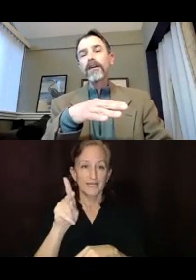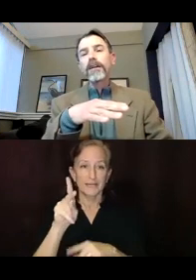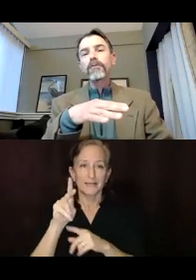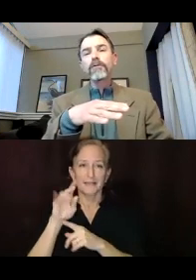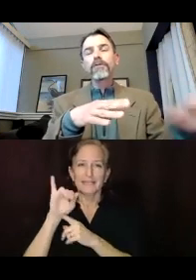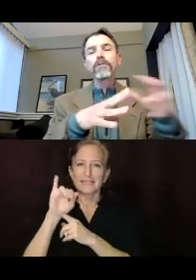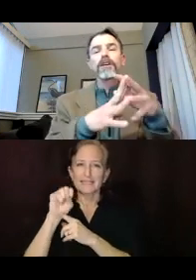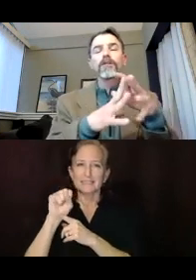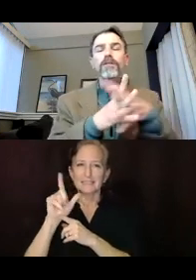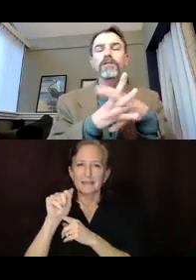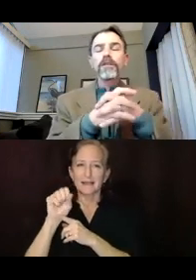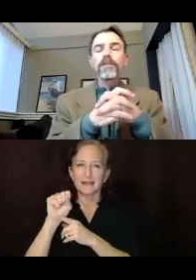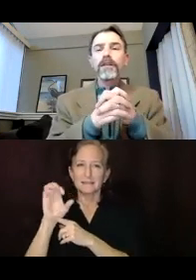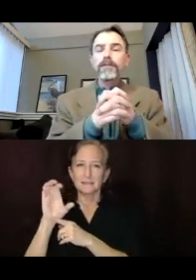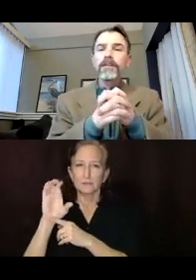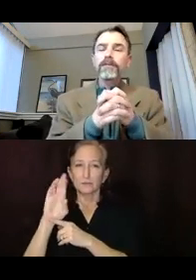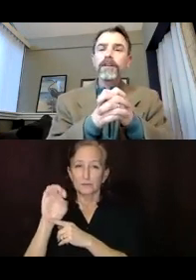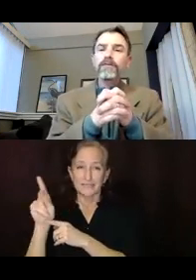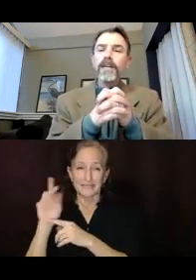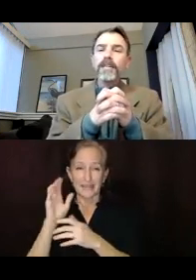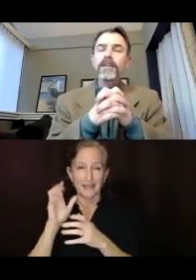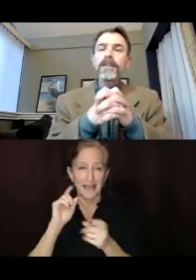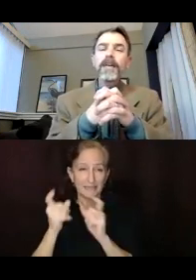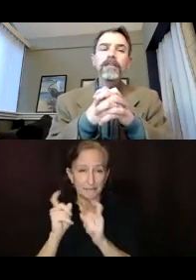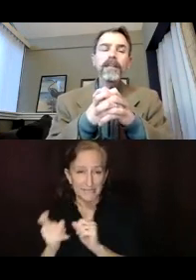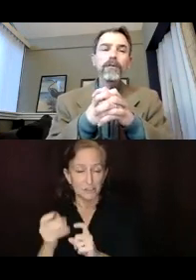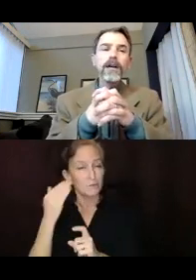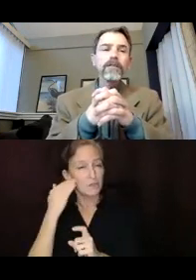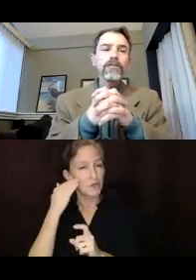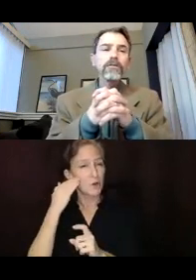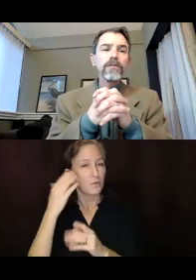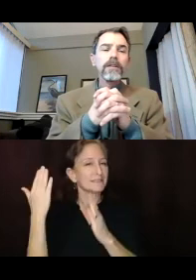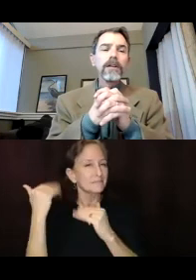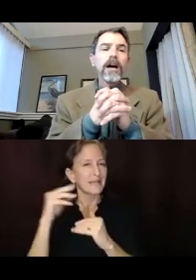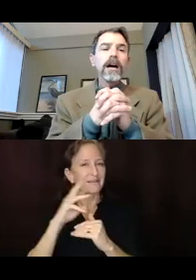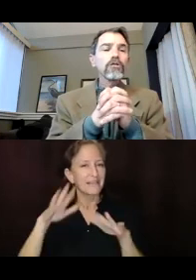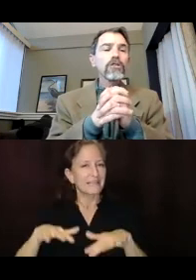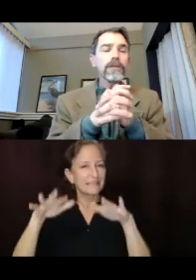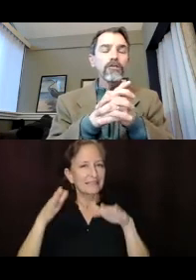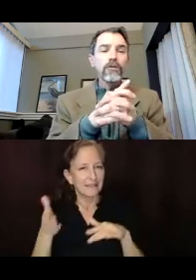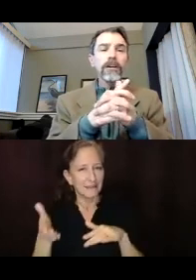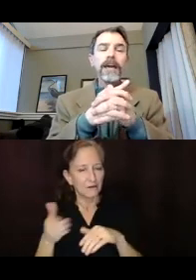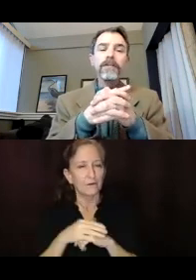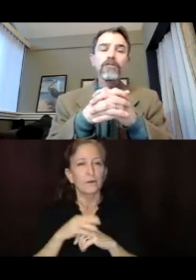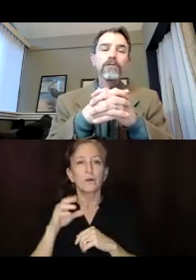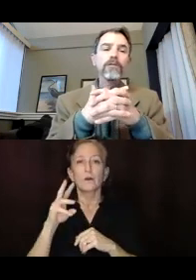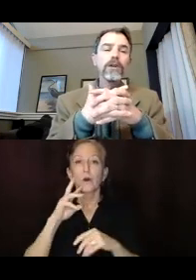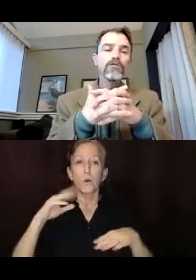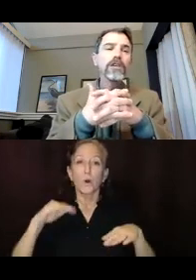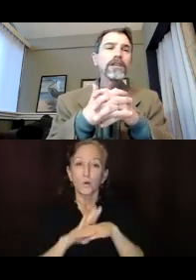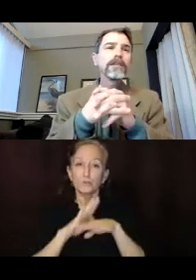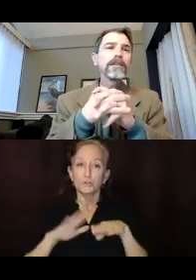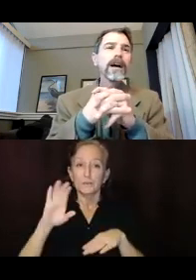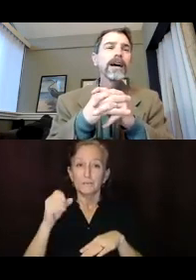Creek area, where, where we know where there's going to be significant flooding and sea level rise issues. Uh, Ocean Beach, we're already having issues with